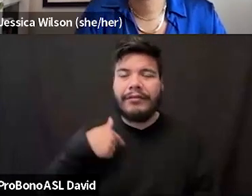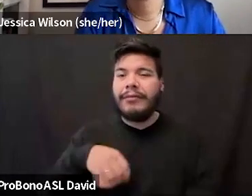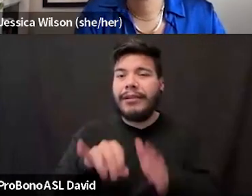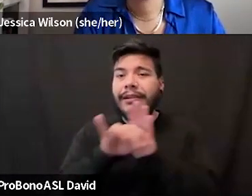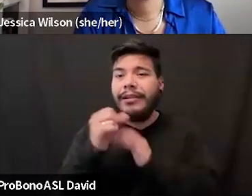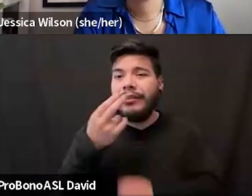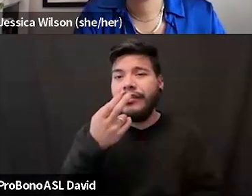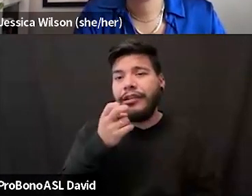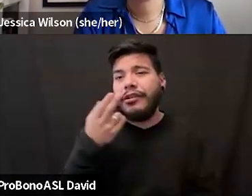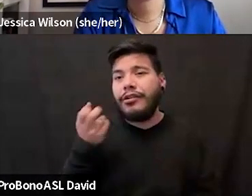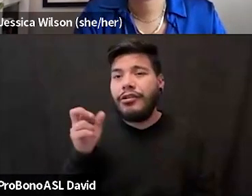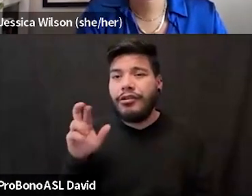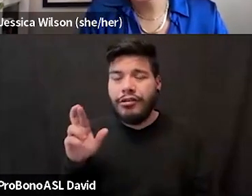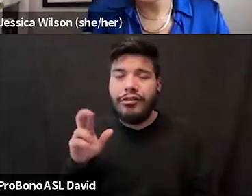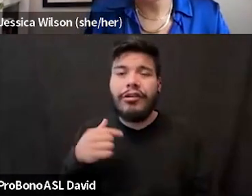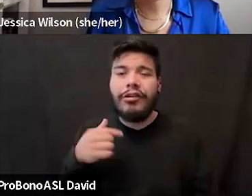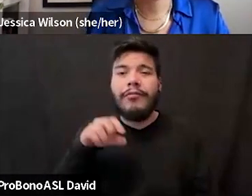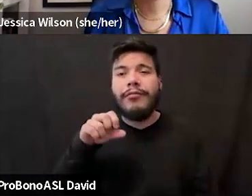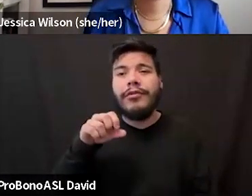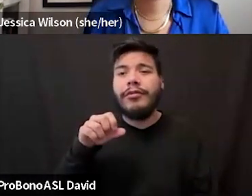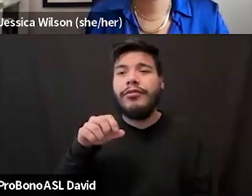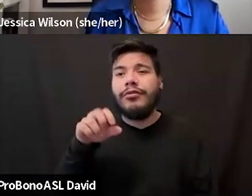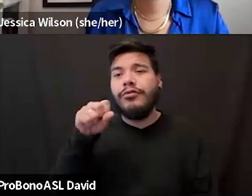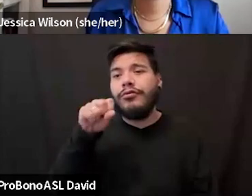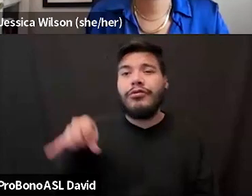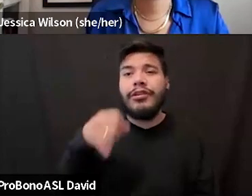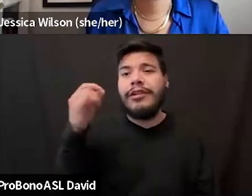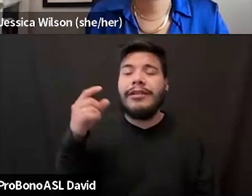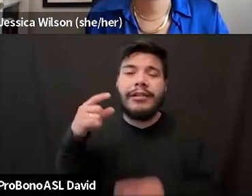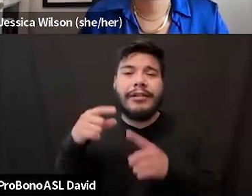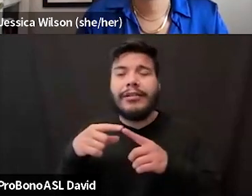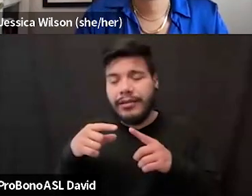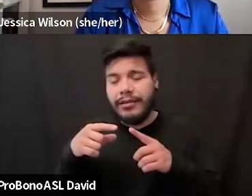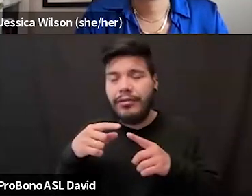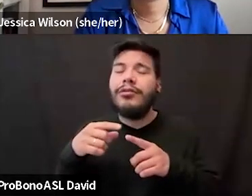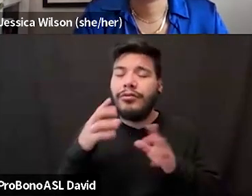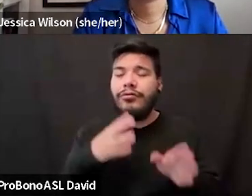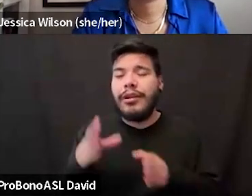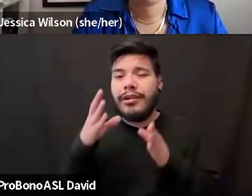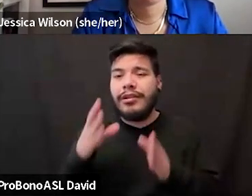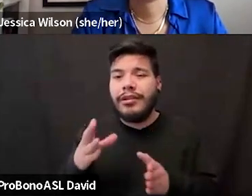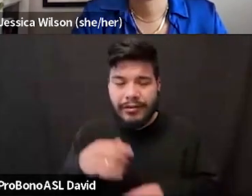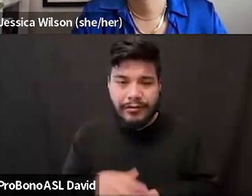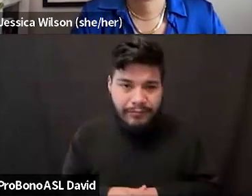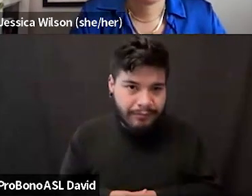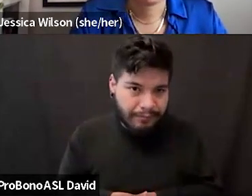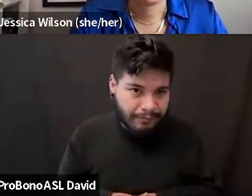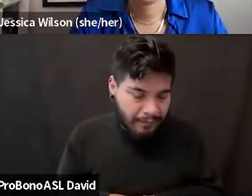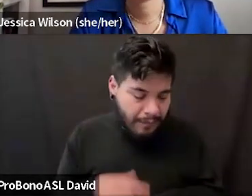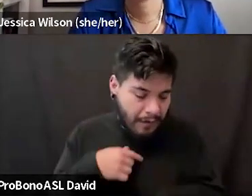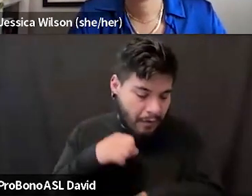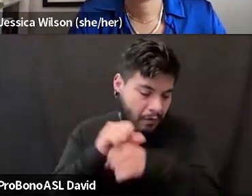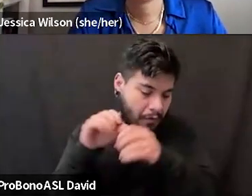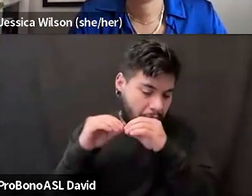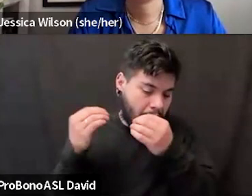she and her. I'm a social justice strategist. I'm also a former president of NoLose, which is an organization that